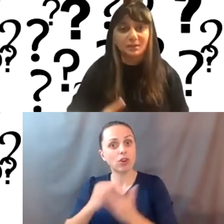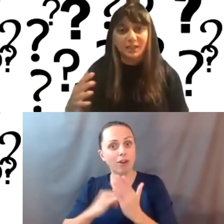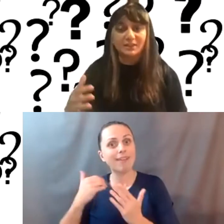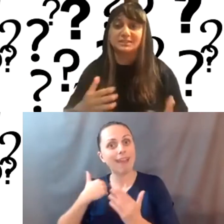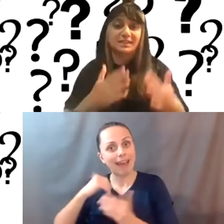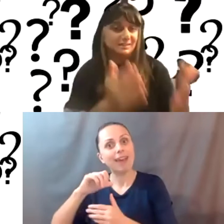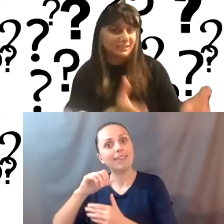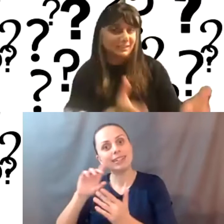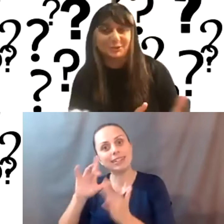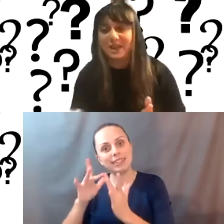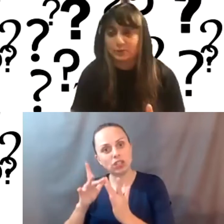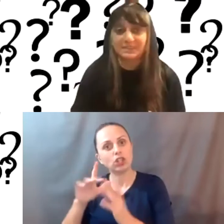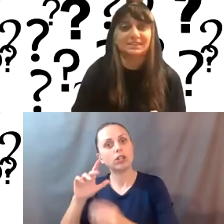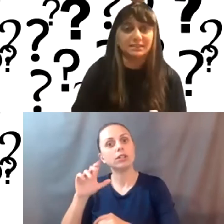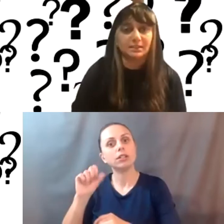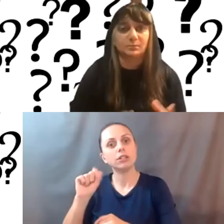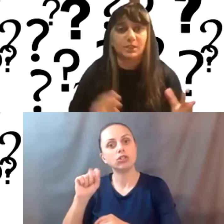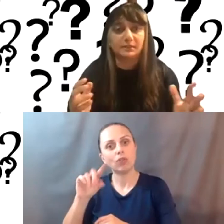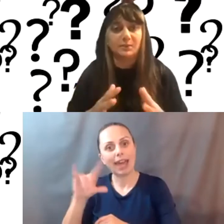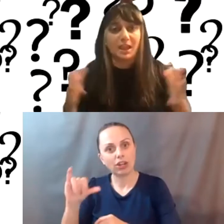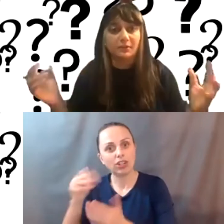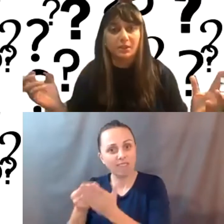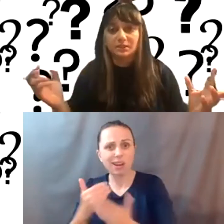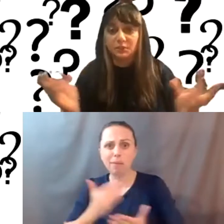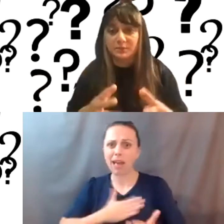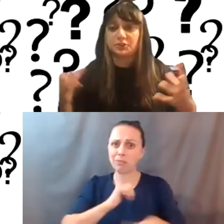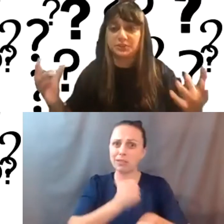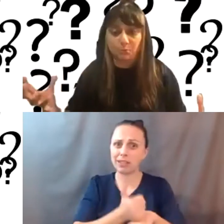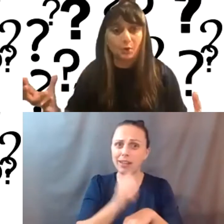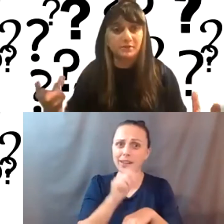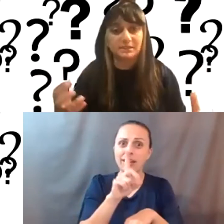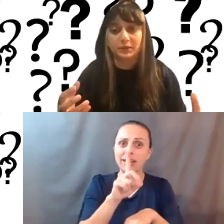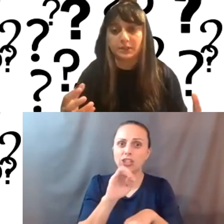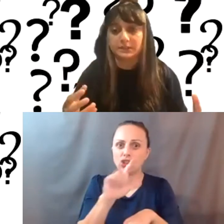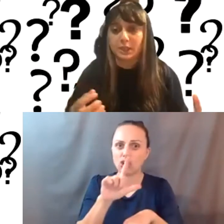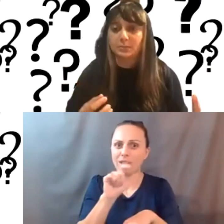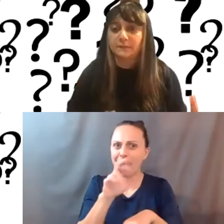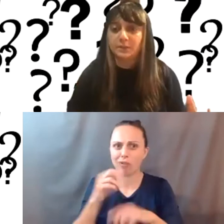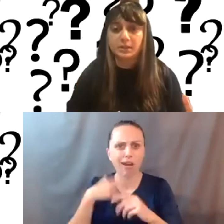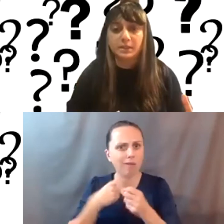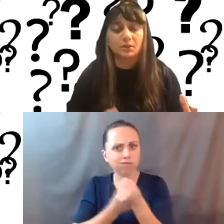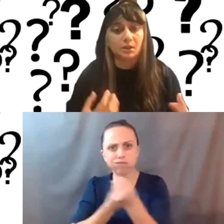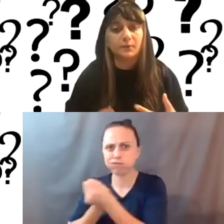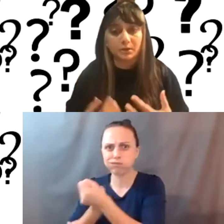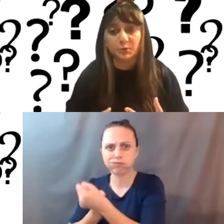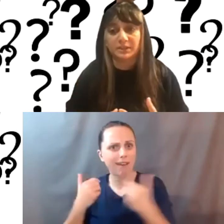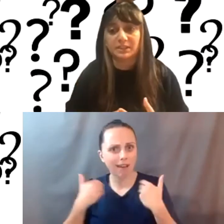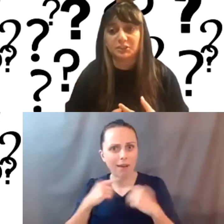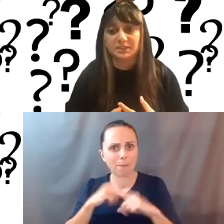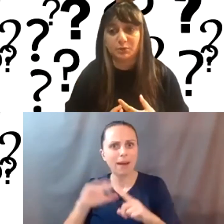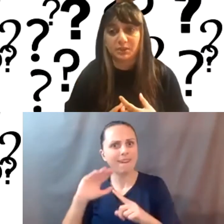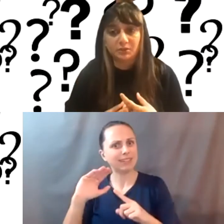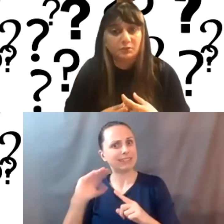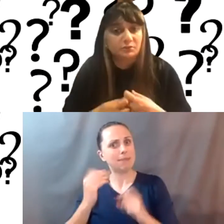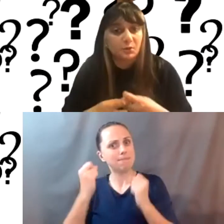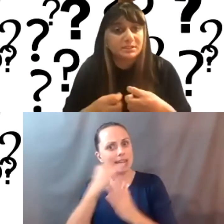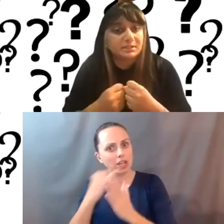I'm glad that things like digital ladders exist. And I'm glad that we have so much support in these areas. But I feel like a lot of arts organizations